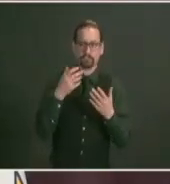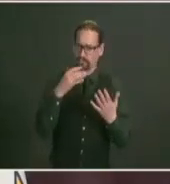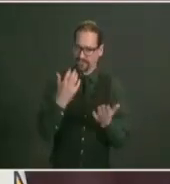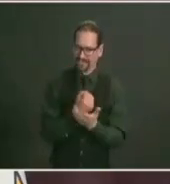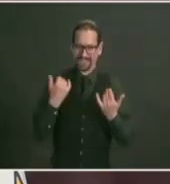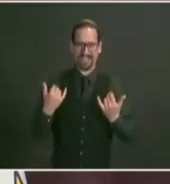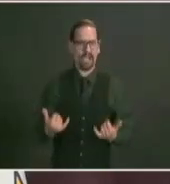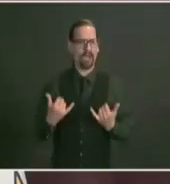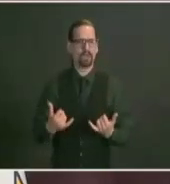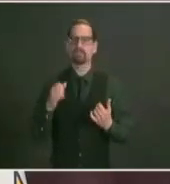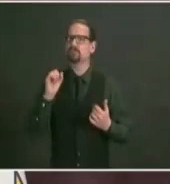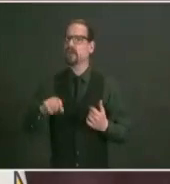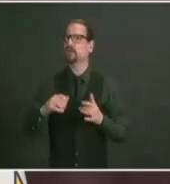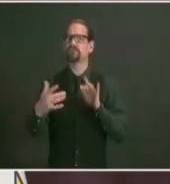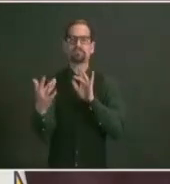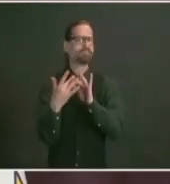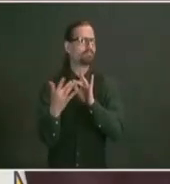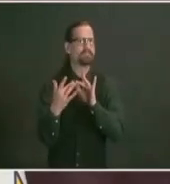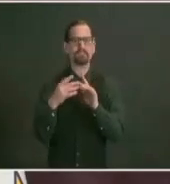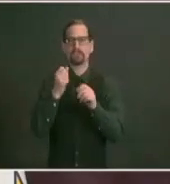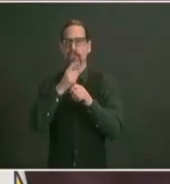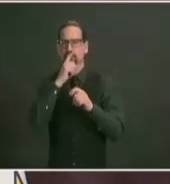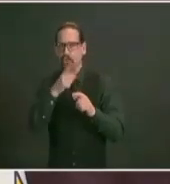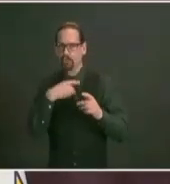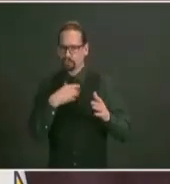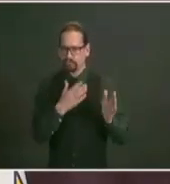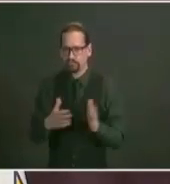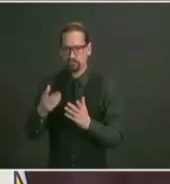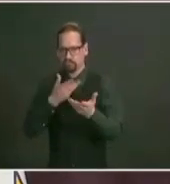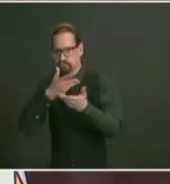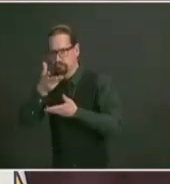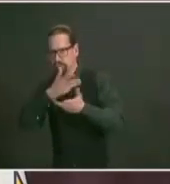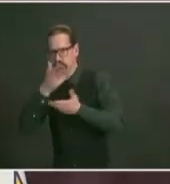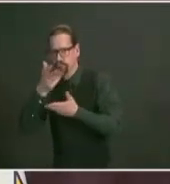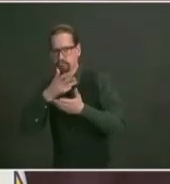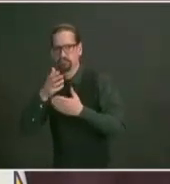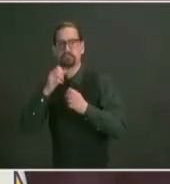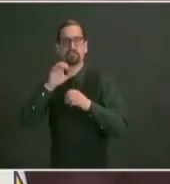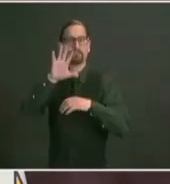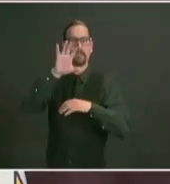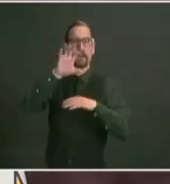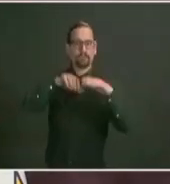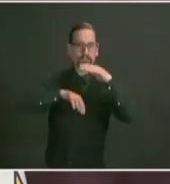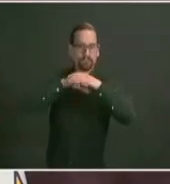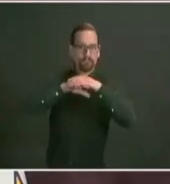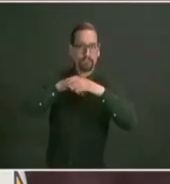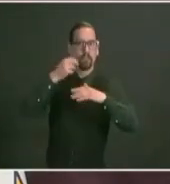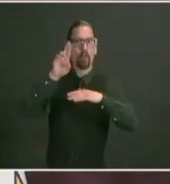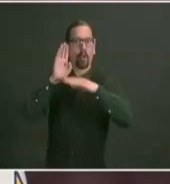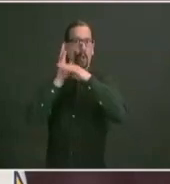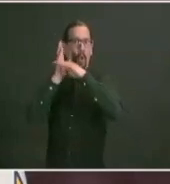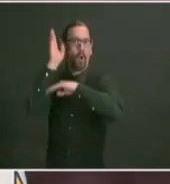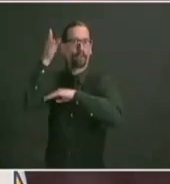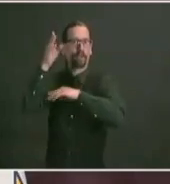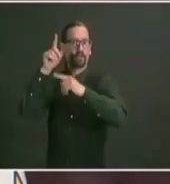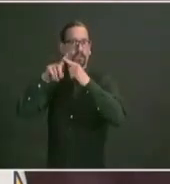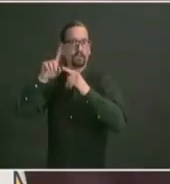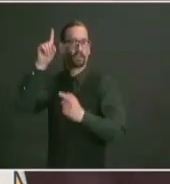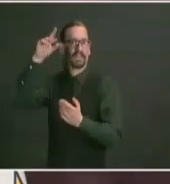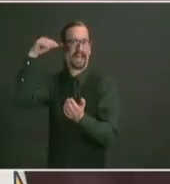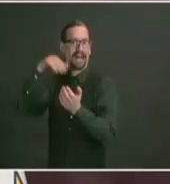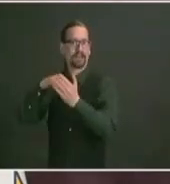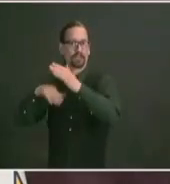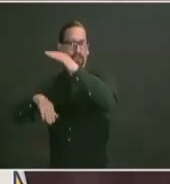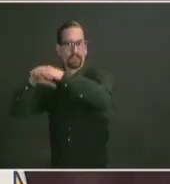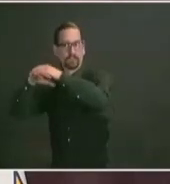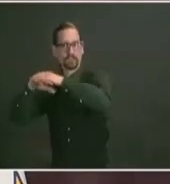approval for those events up to 1000 people up to 10 percent of seated capacity or if your event is not as structured